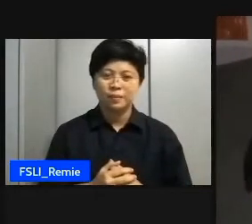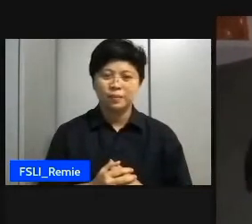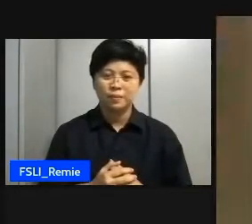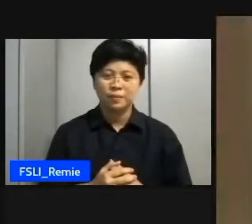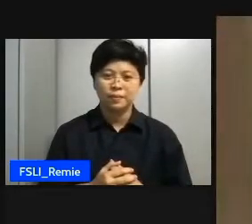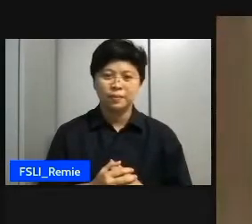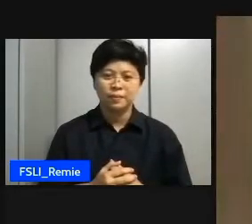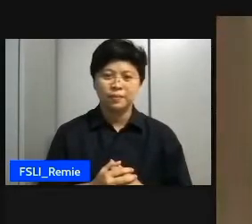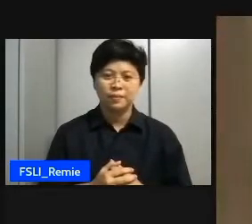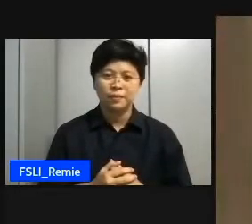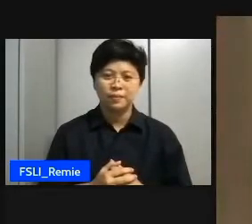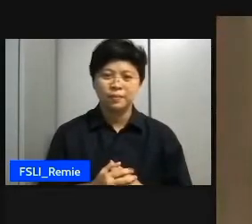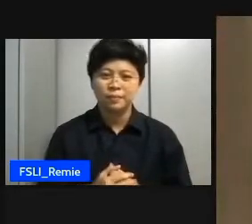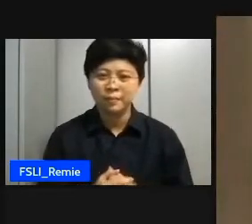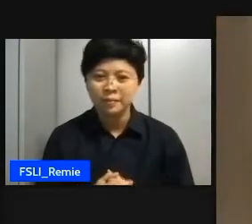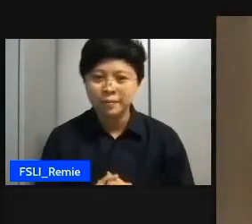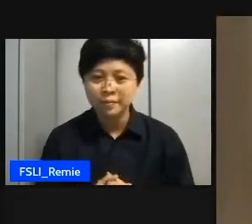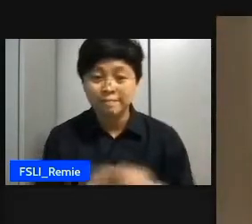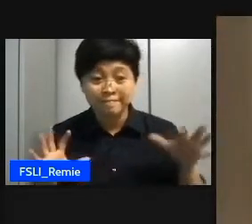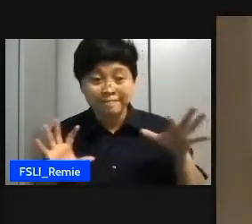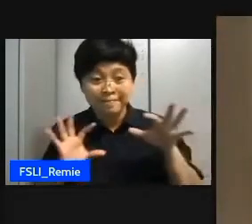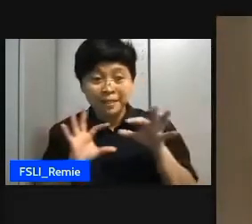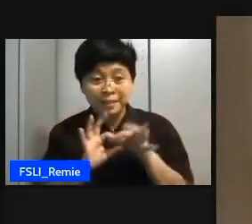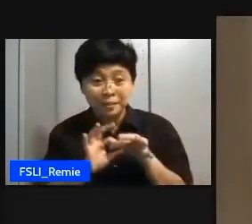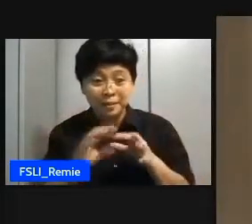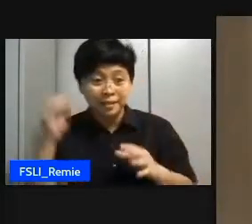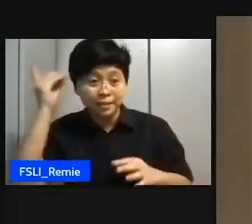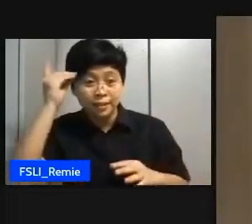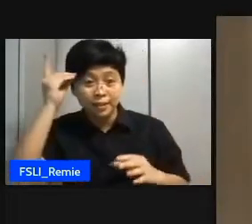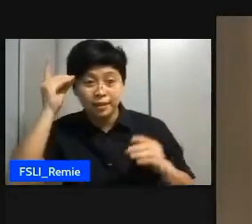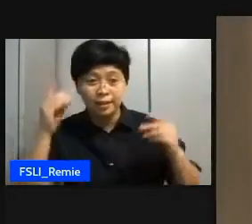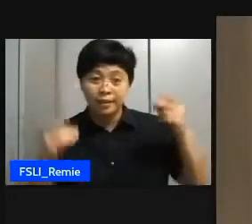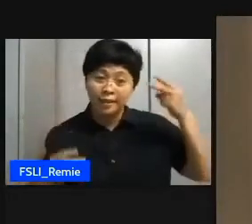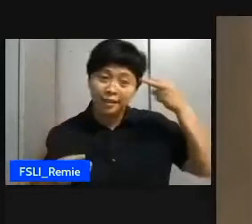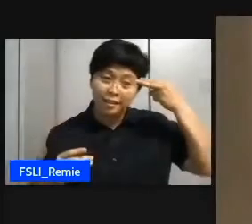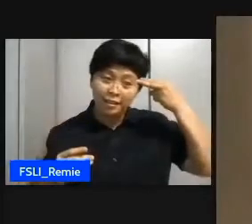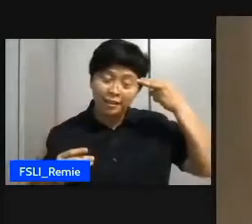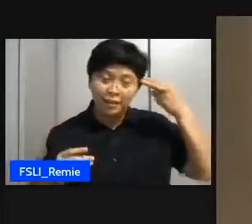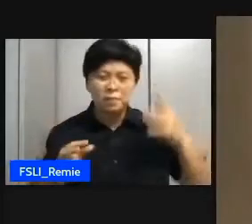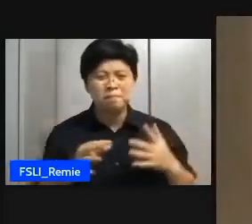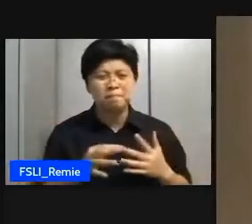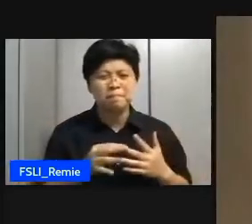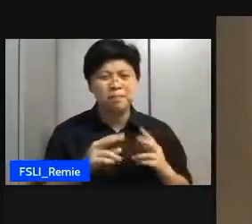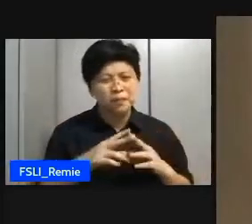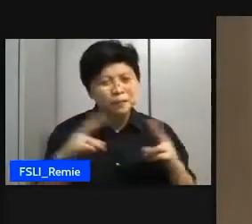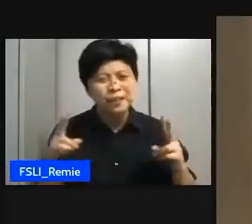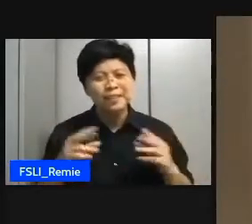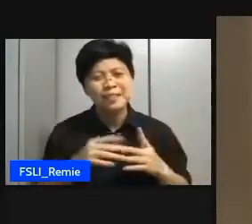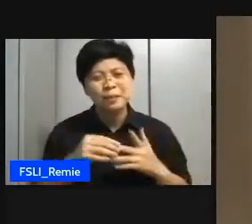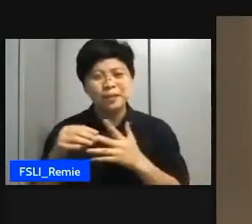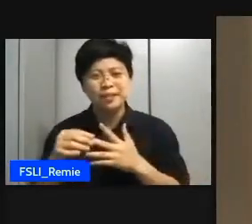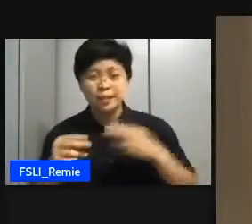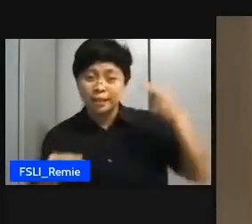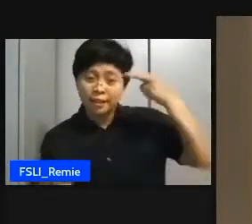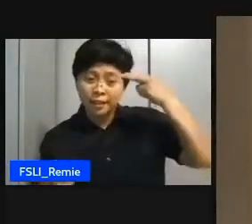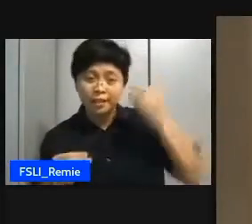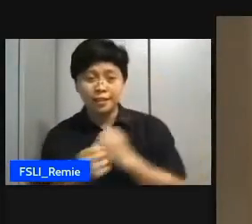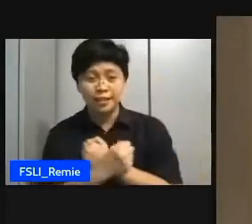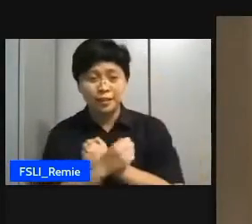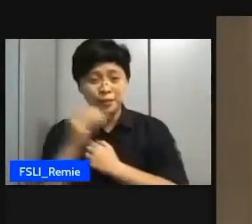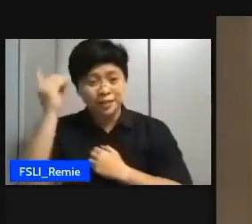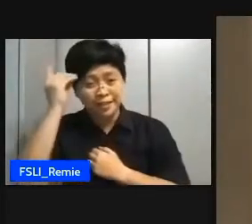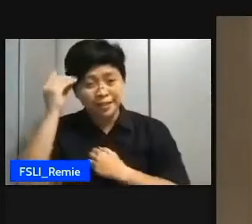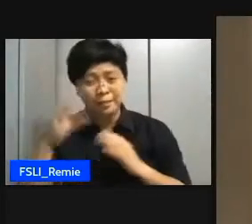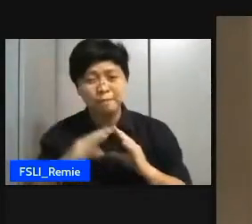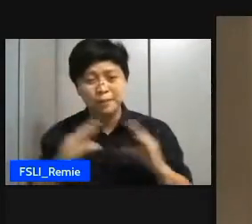well their relationship is very unique henry loved derek so much but